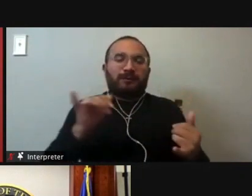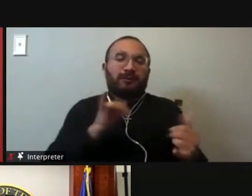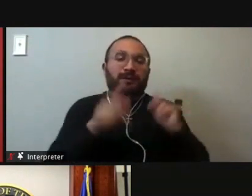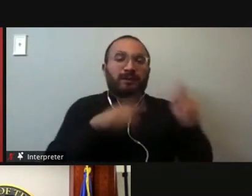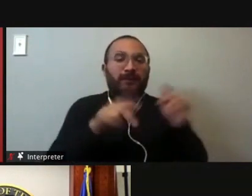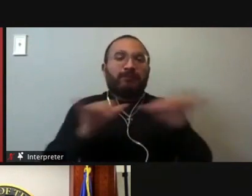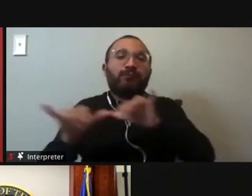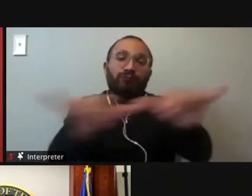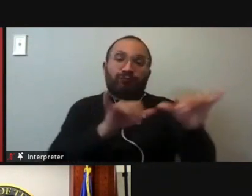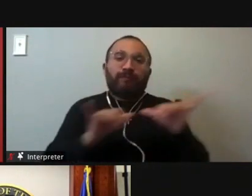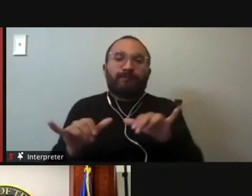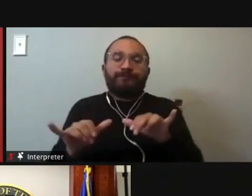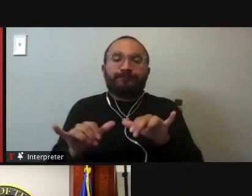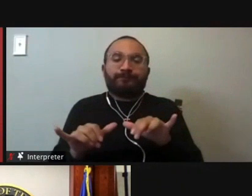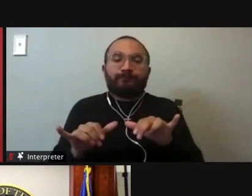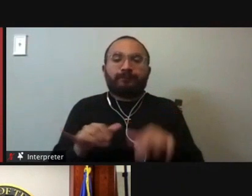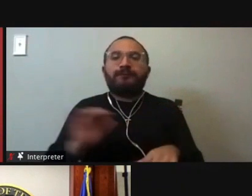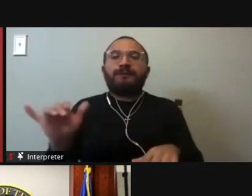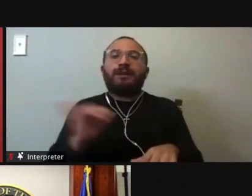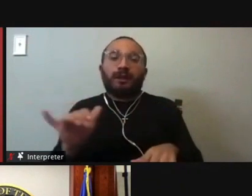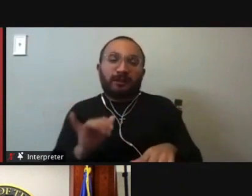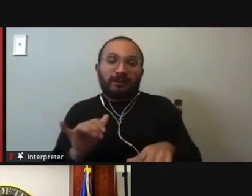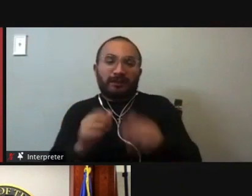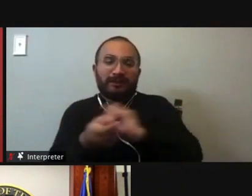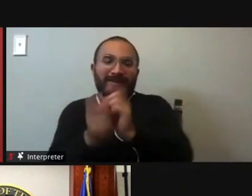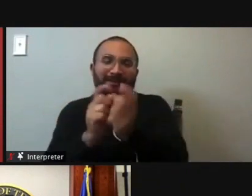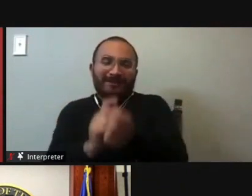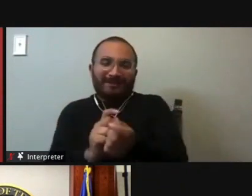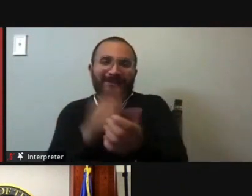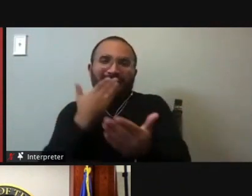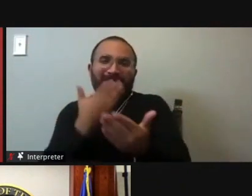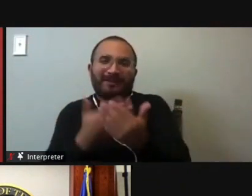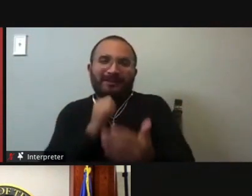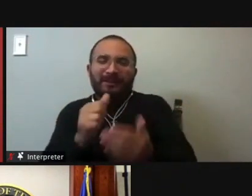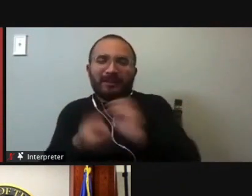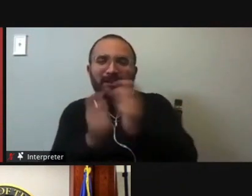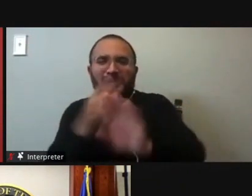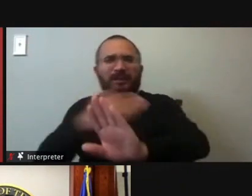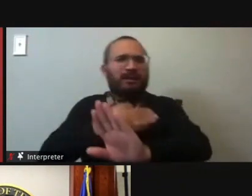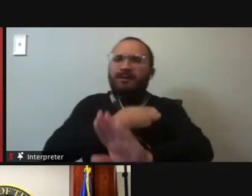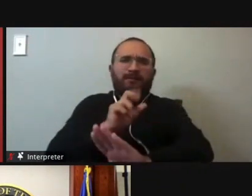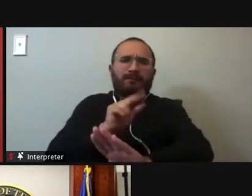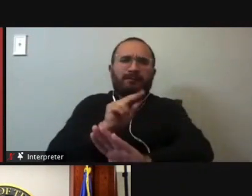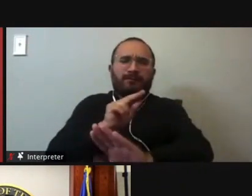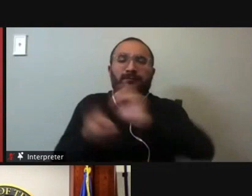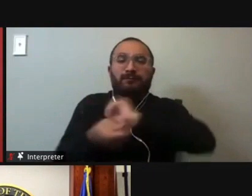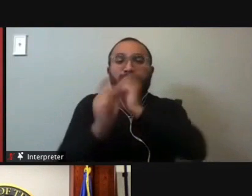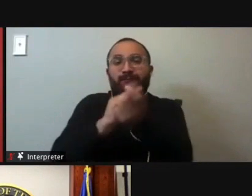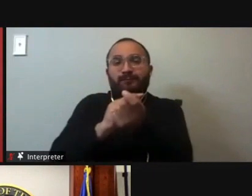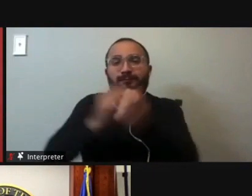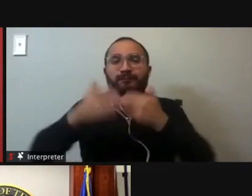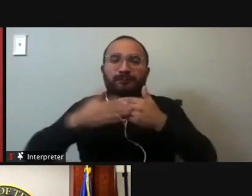it, and looks like the changing face of Texas. And we don't want to go backwards to a system that would turn this election system that's finally